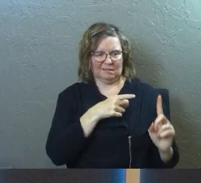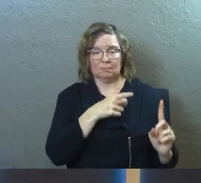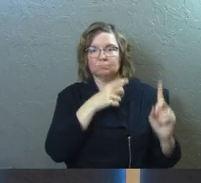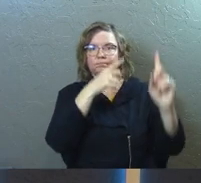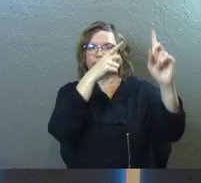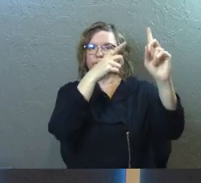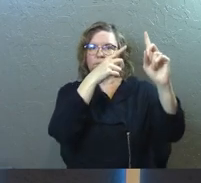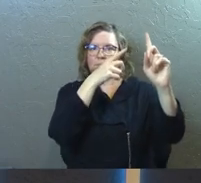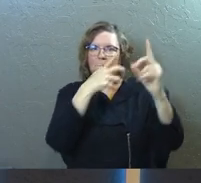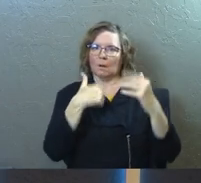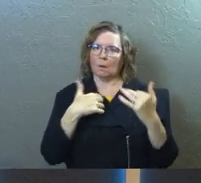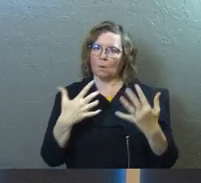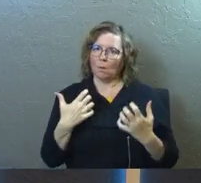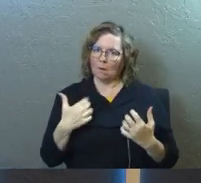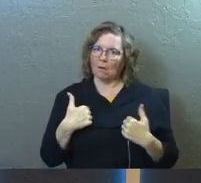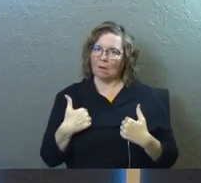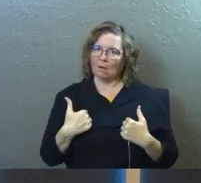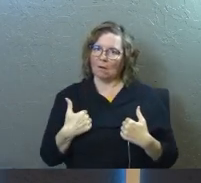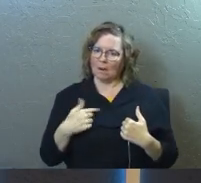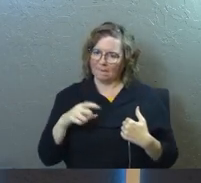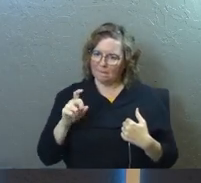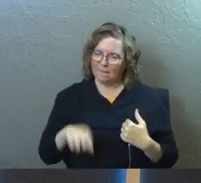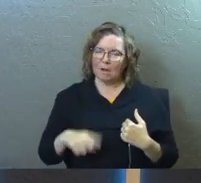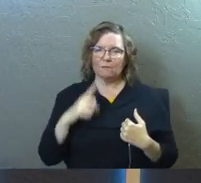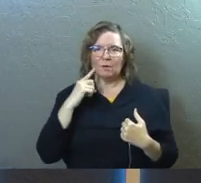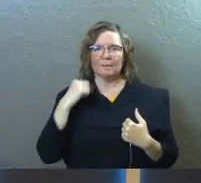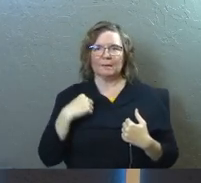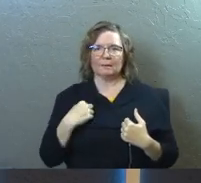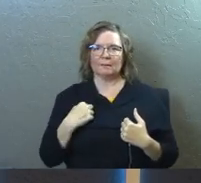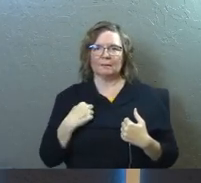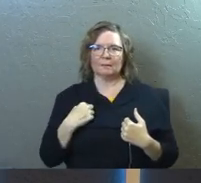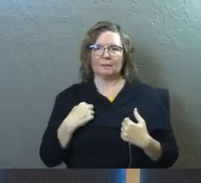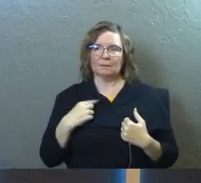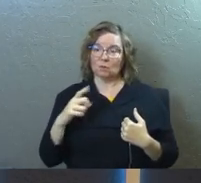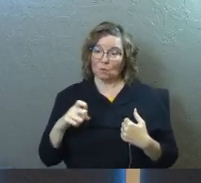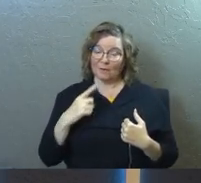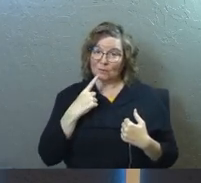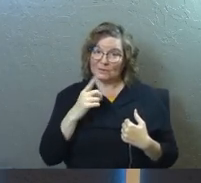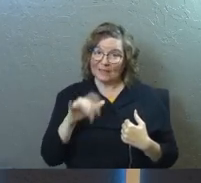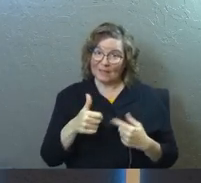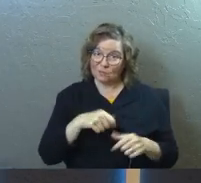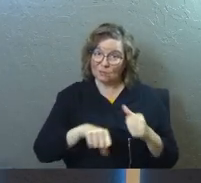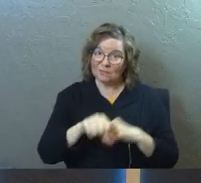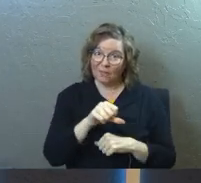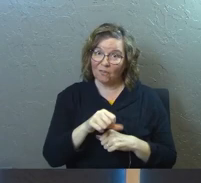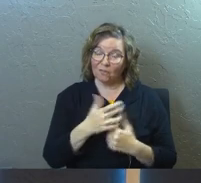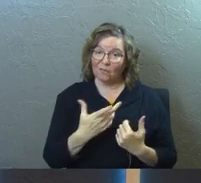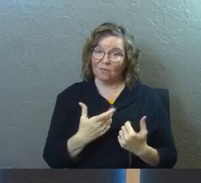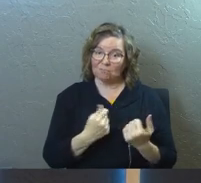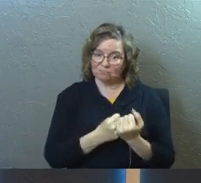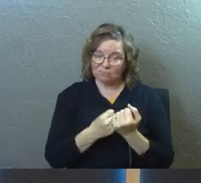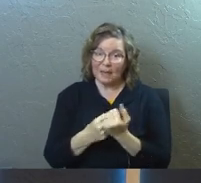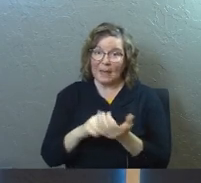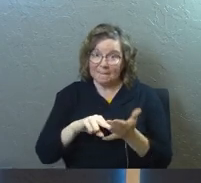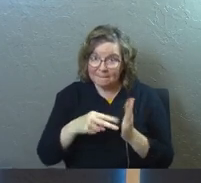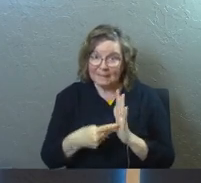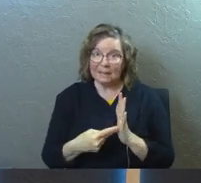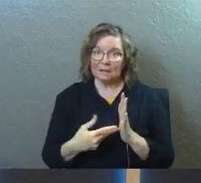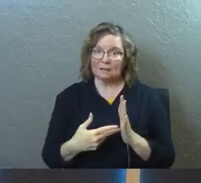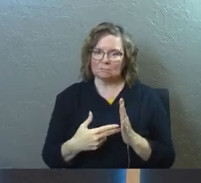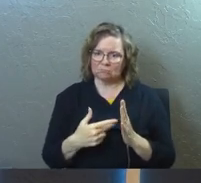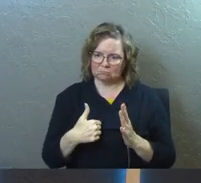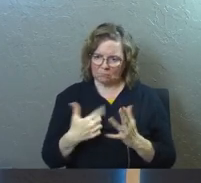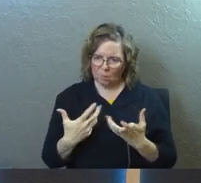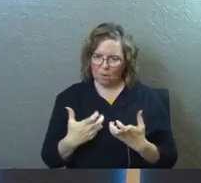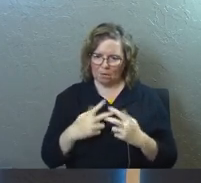And I want it. And it's a must for me. You got to say that to each other. You got to mean it to each